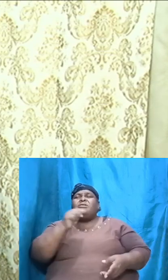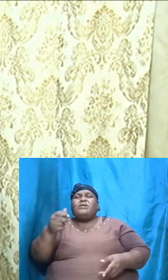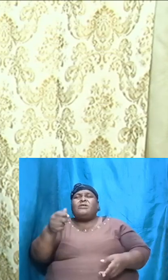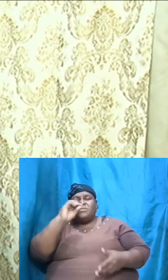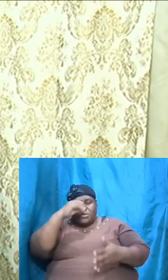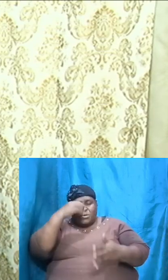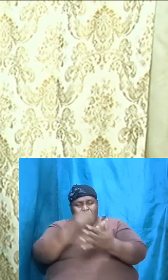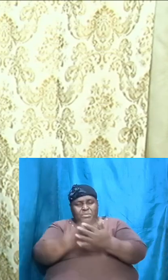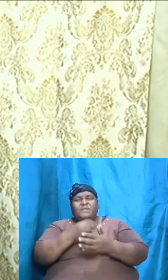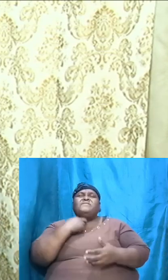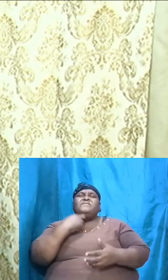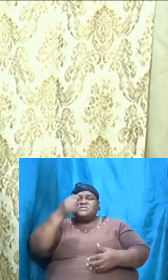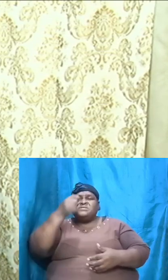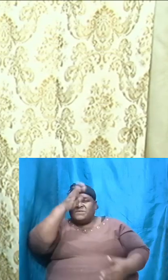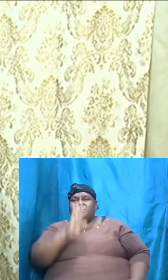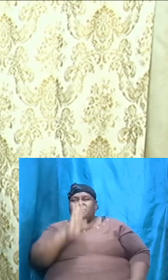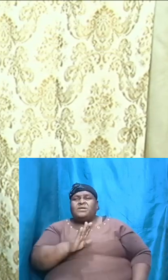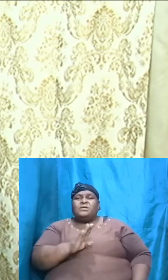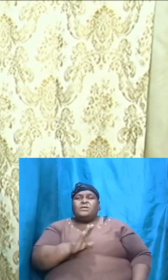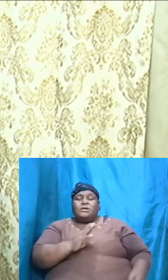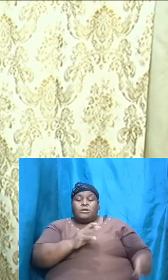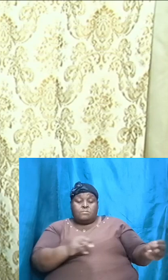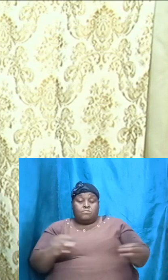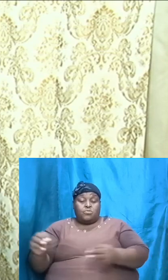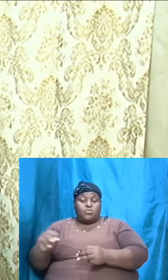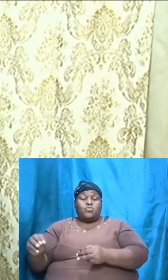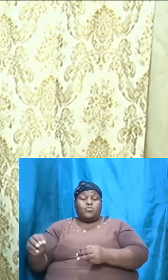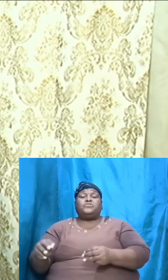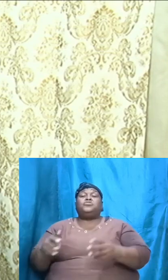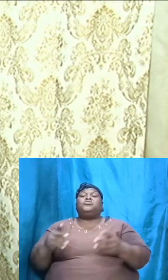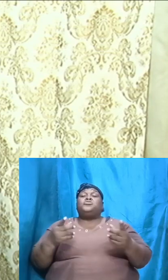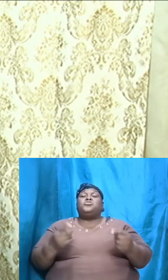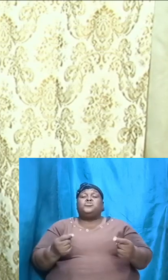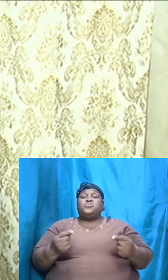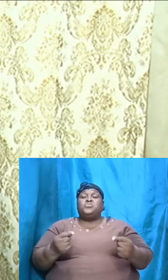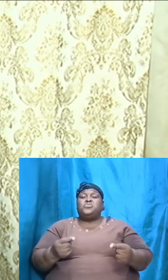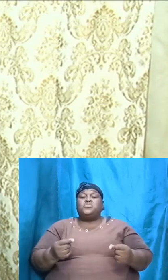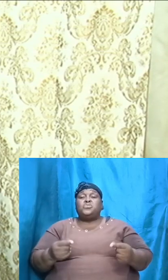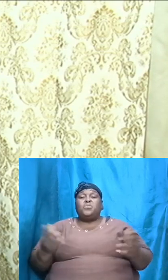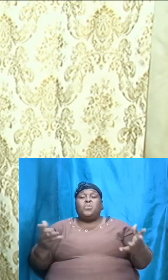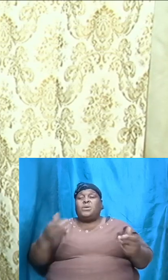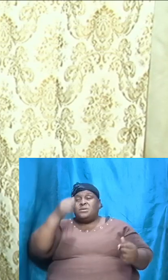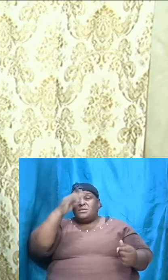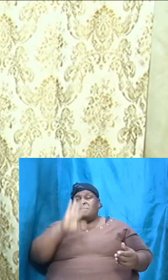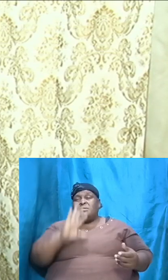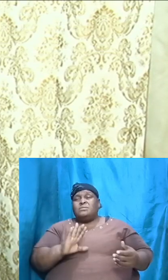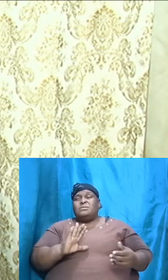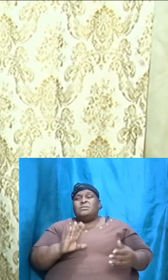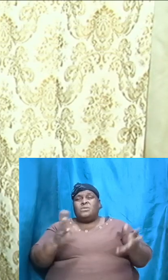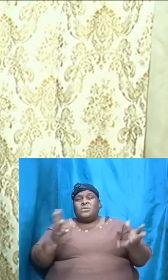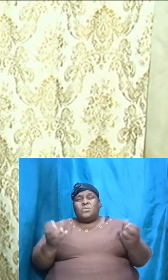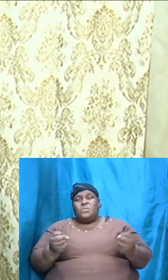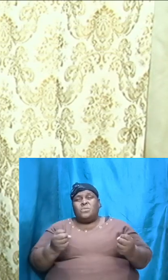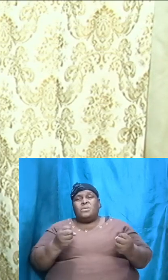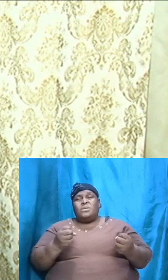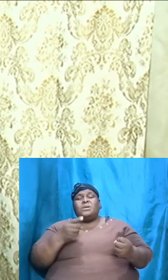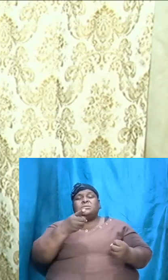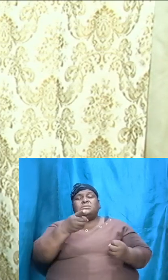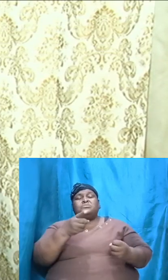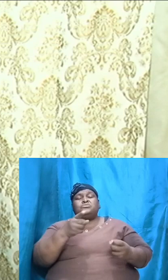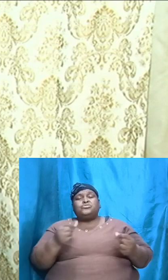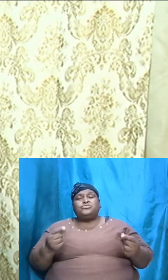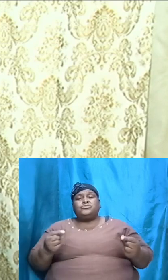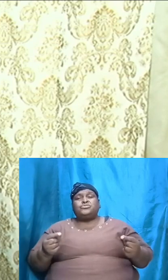and he moved to carry out the instructions of God in total obedience